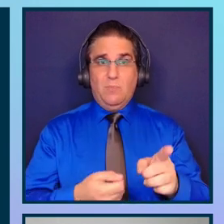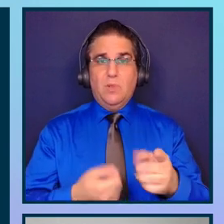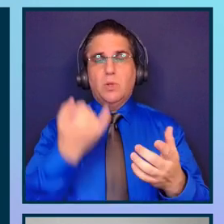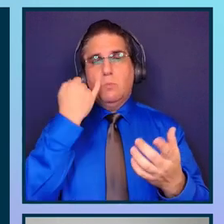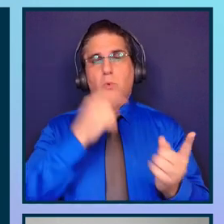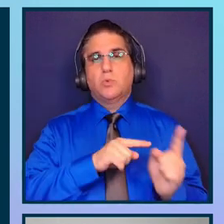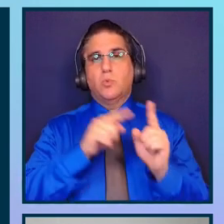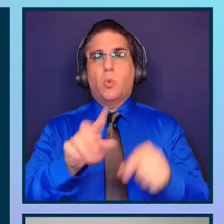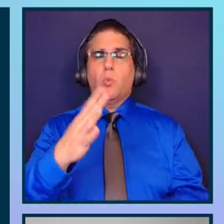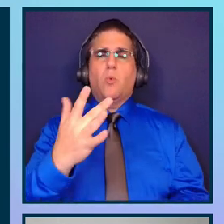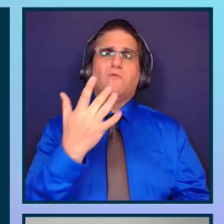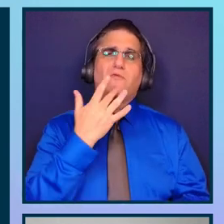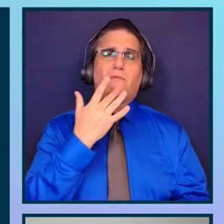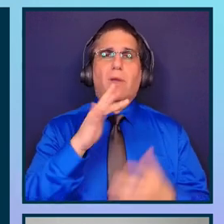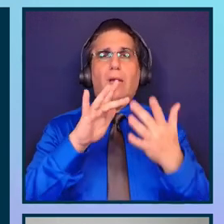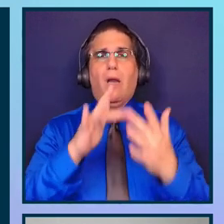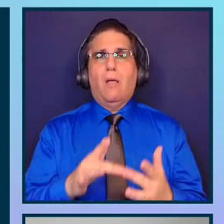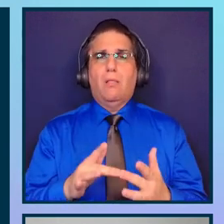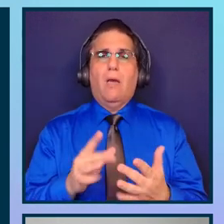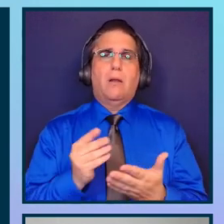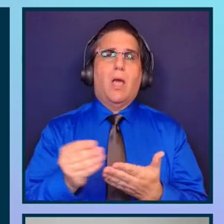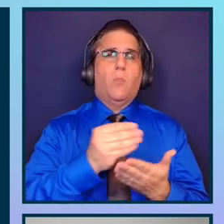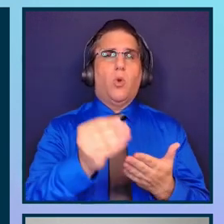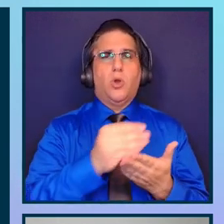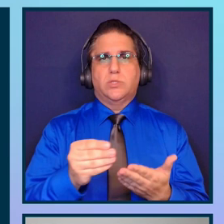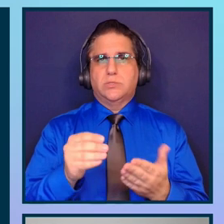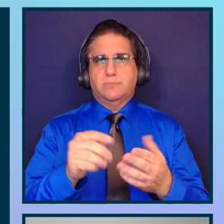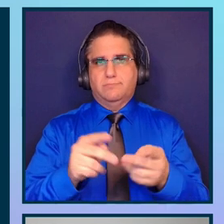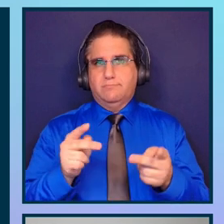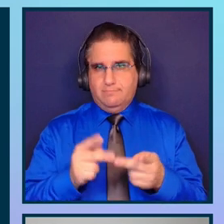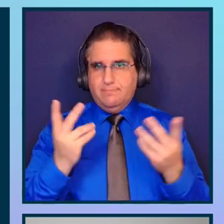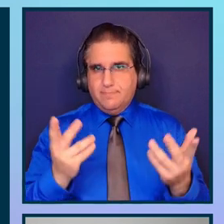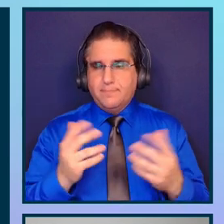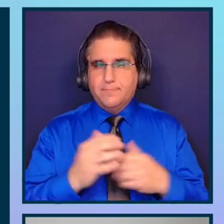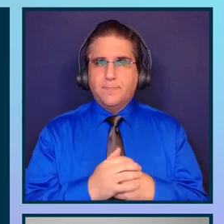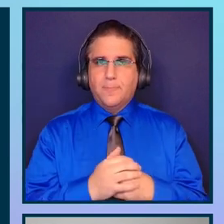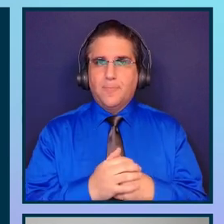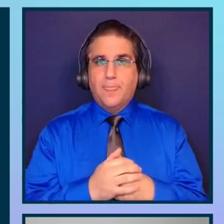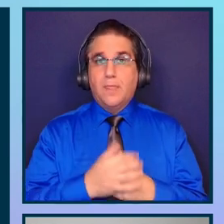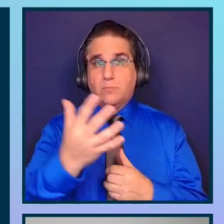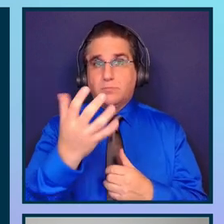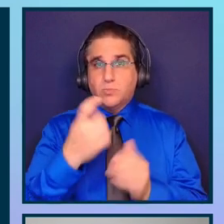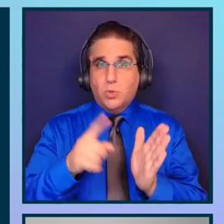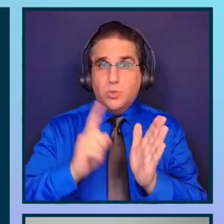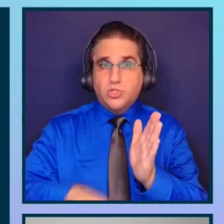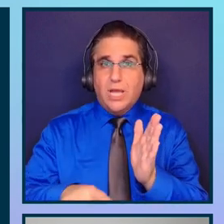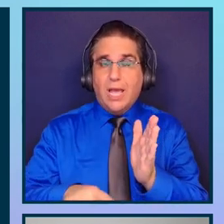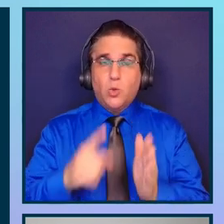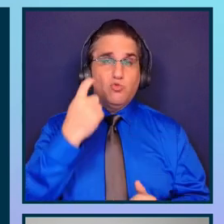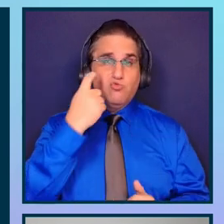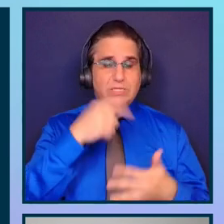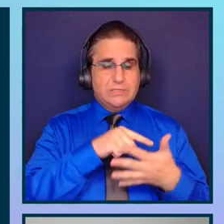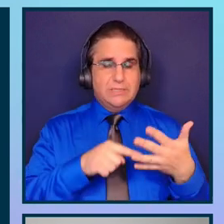online commerce shop and you want to check your latest purchases